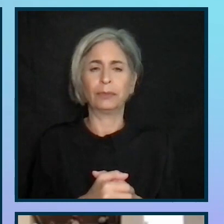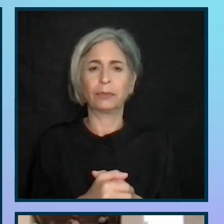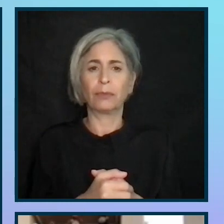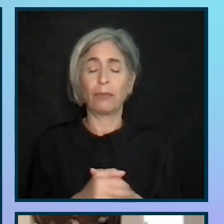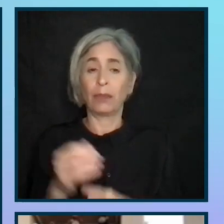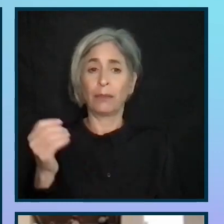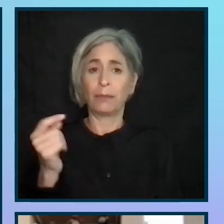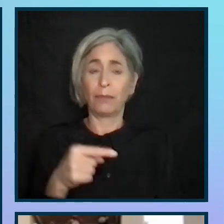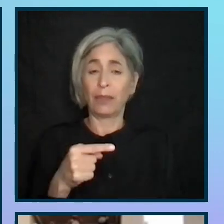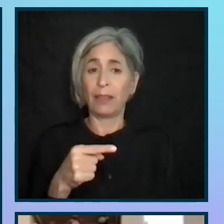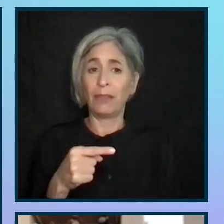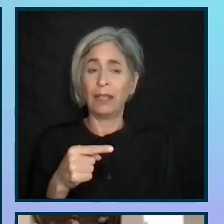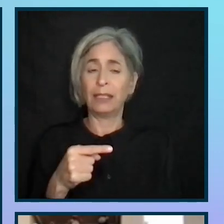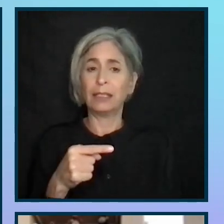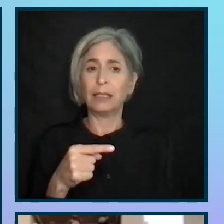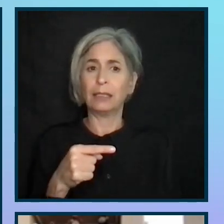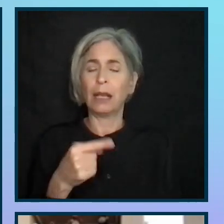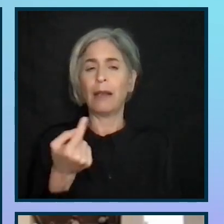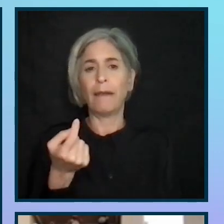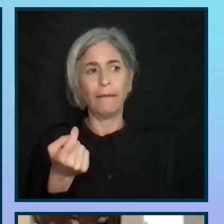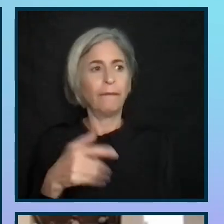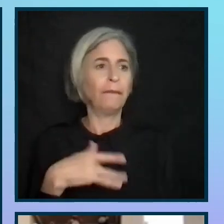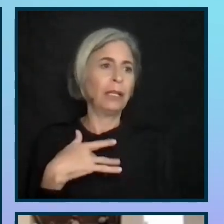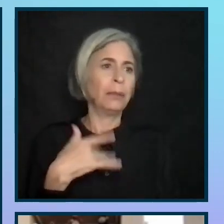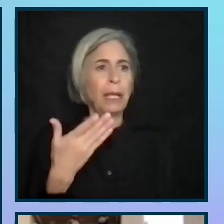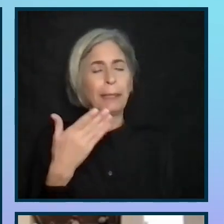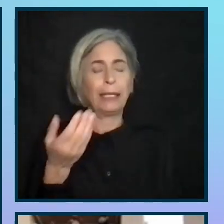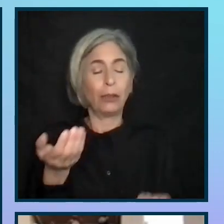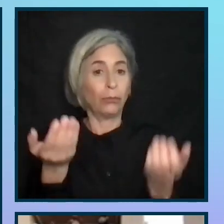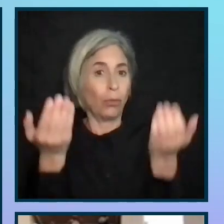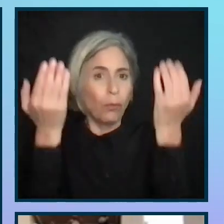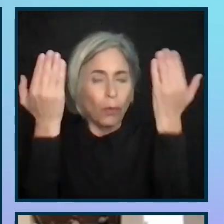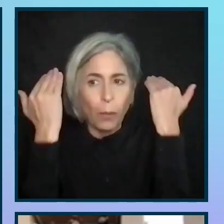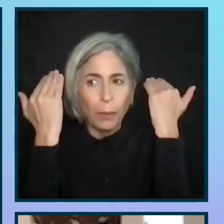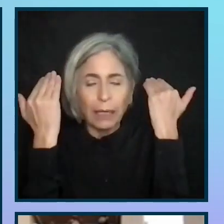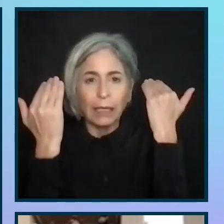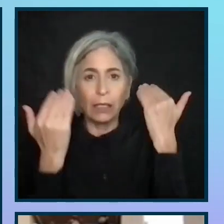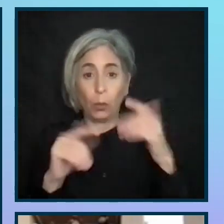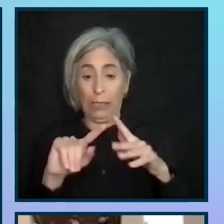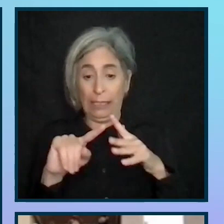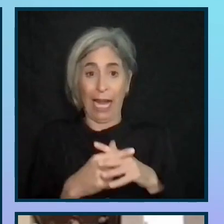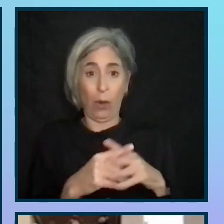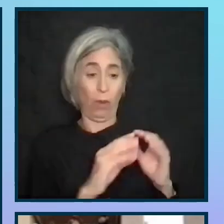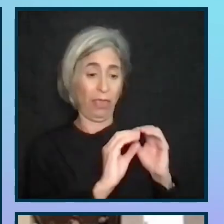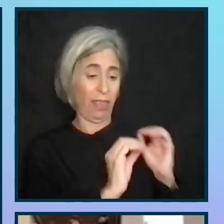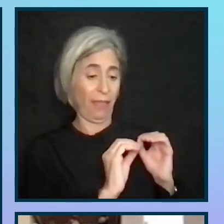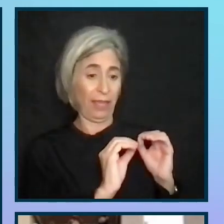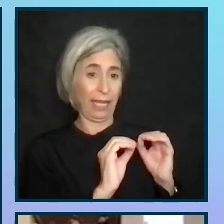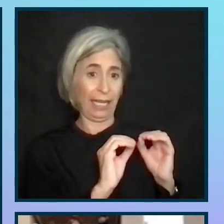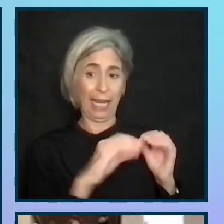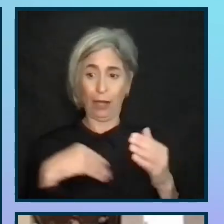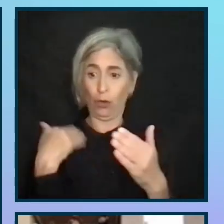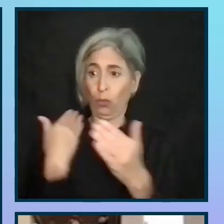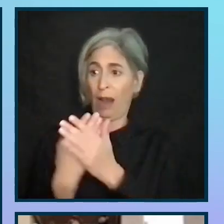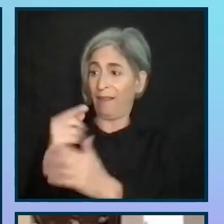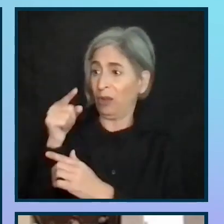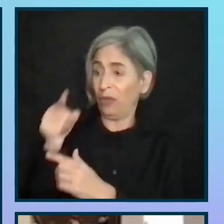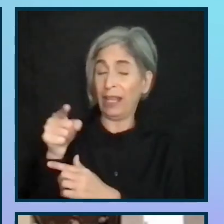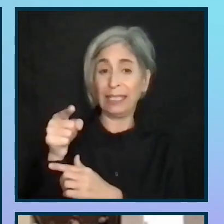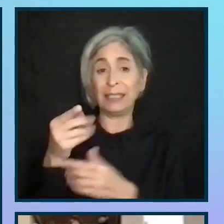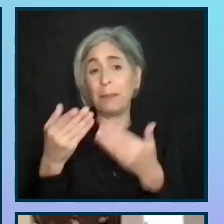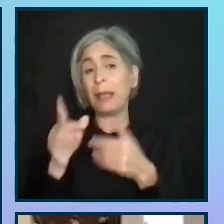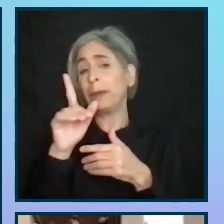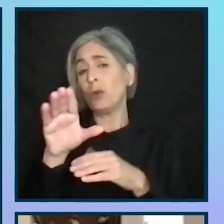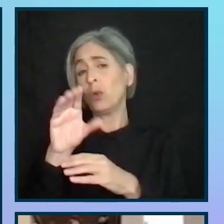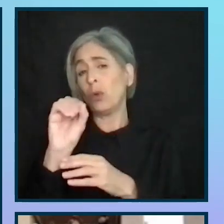This might feel overwhelming. You might think, how did we get from nothing to this? You might be at a larger organisation,